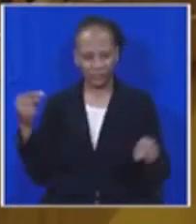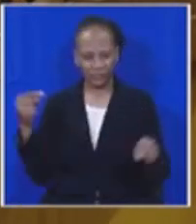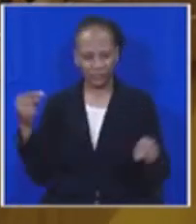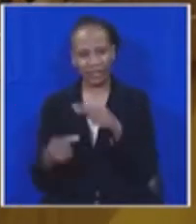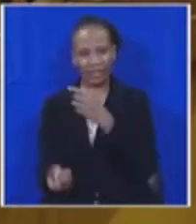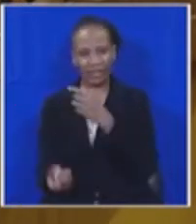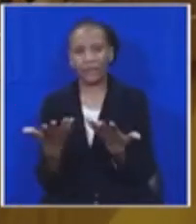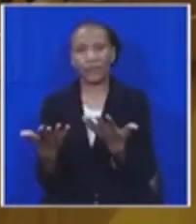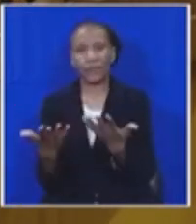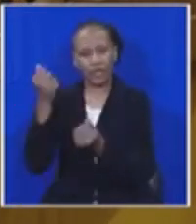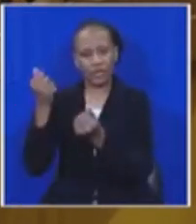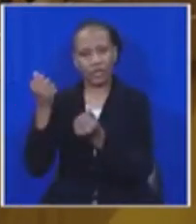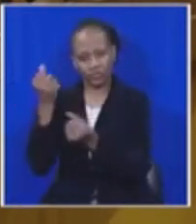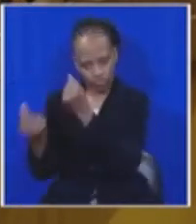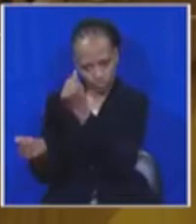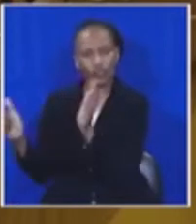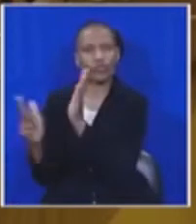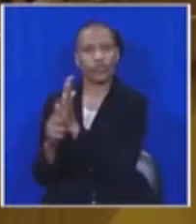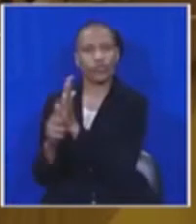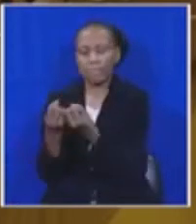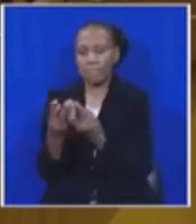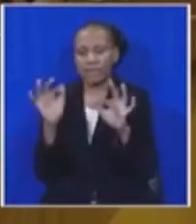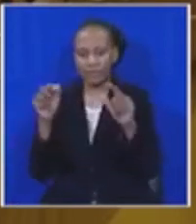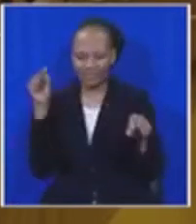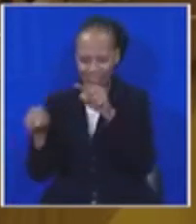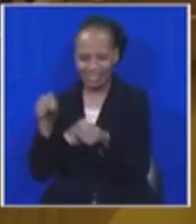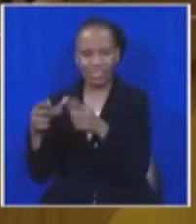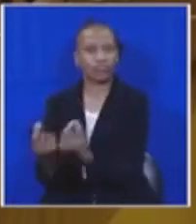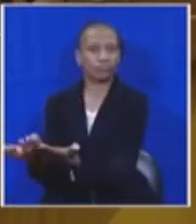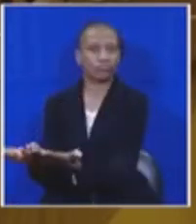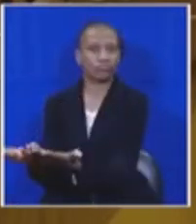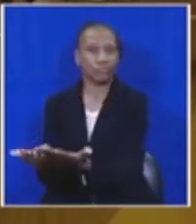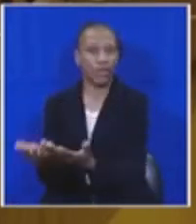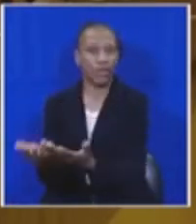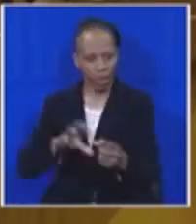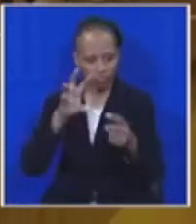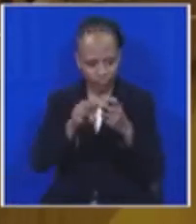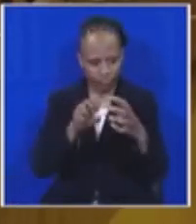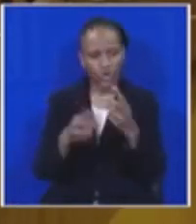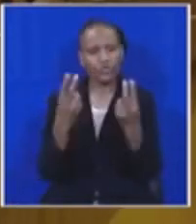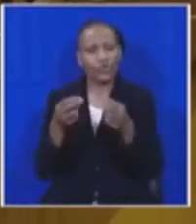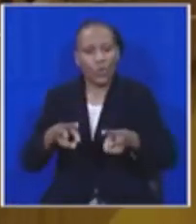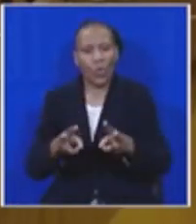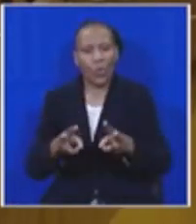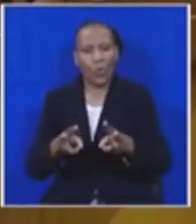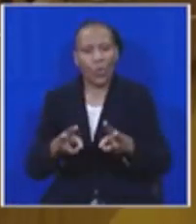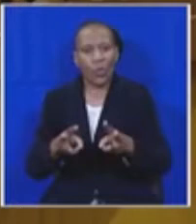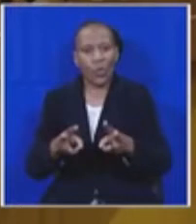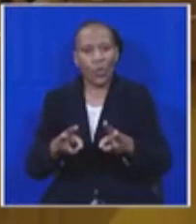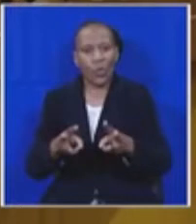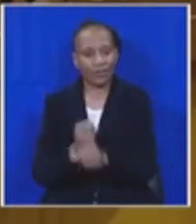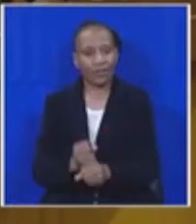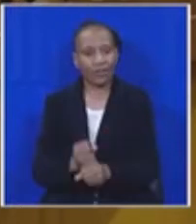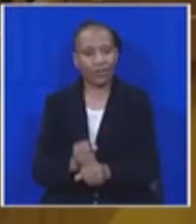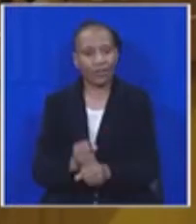judiciary has had to contend with from many persons. It seemed to reach a new level following the ruling of the North Kharteng High Court